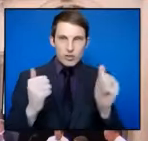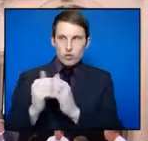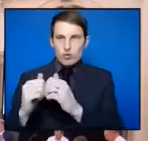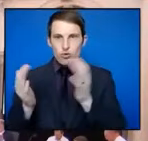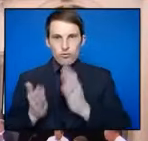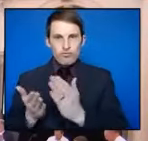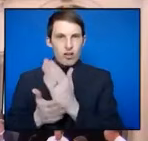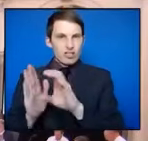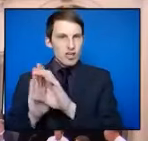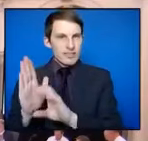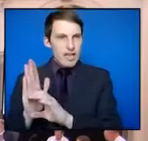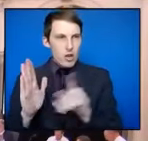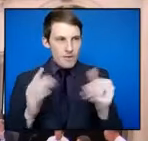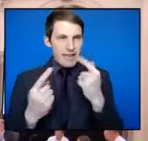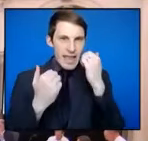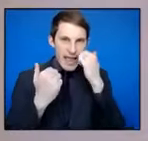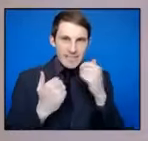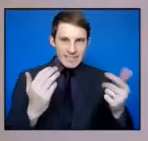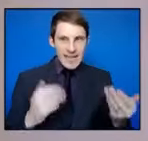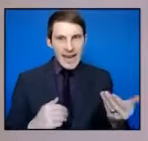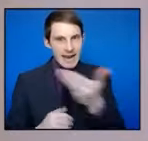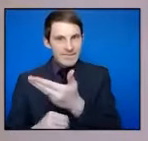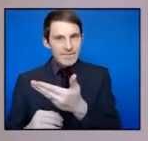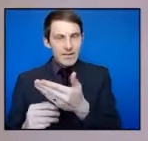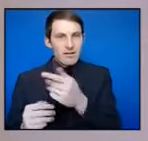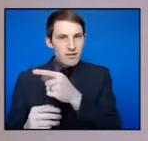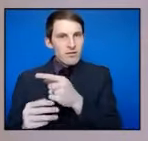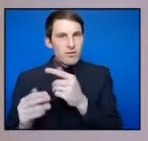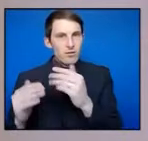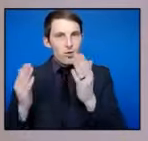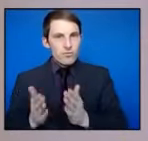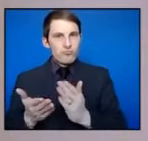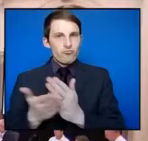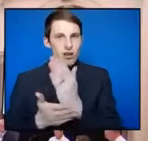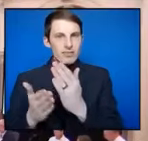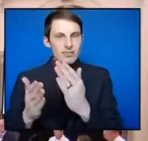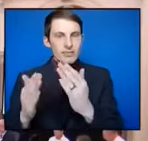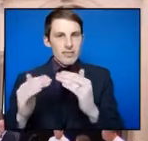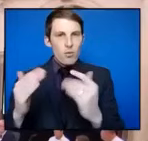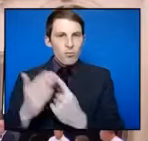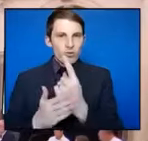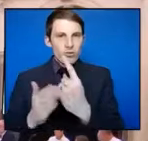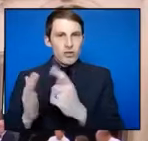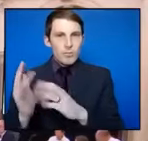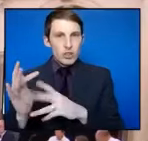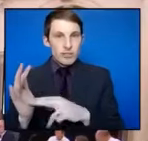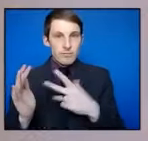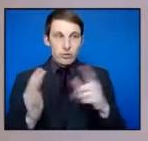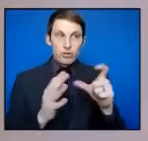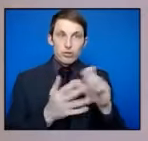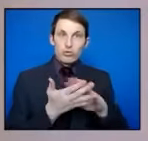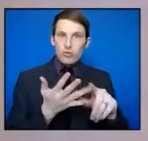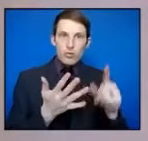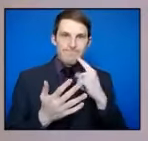to the Equal Opportunity and Human Rights Commission? Do they get to review that information? Because the CHO said he wasn't aware. They certainly can get